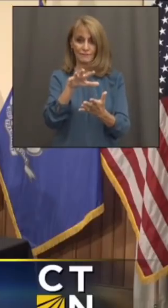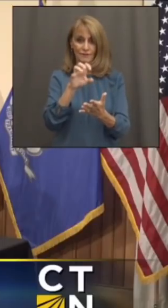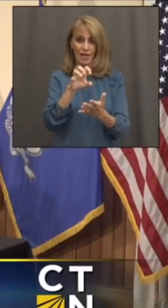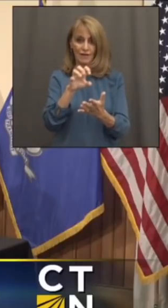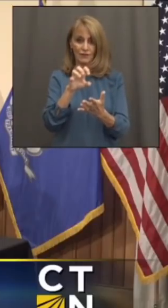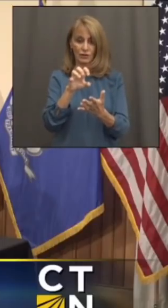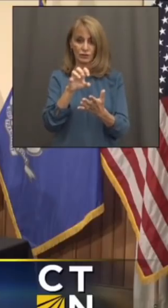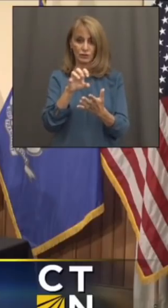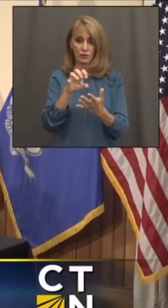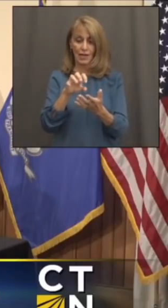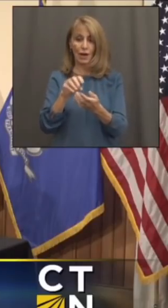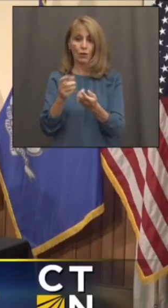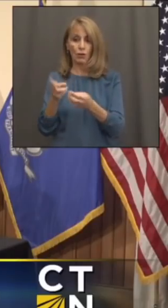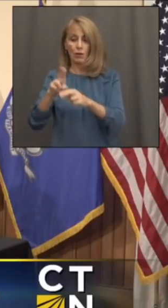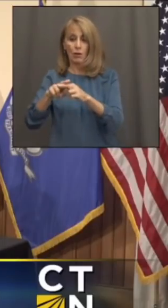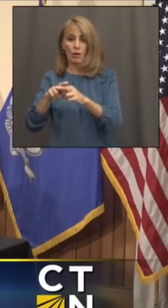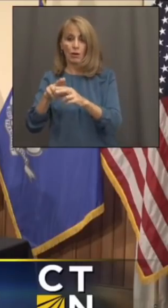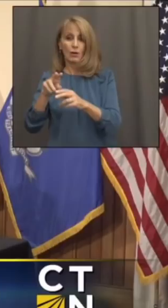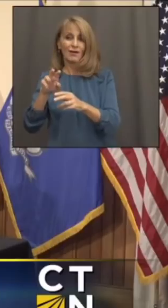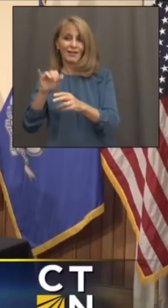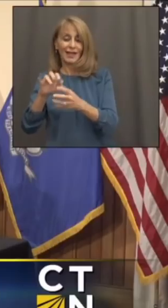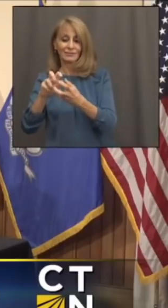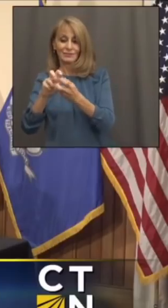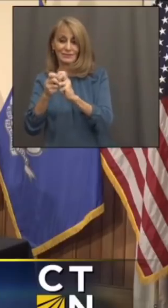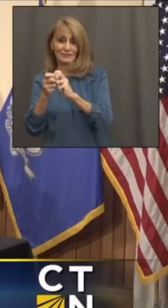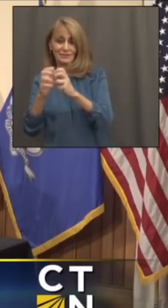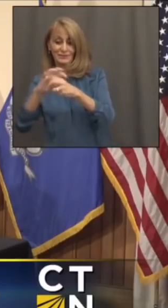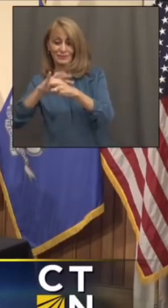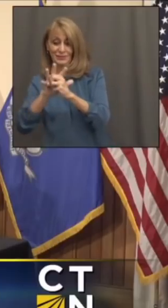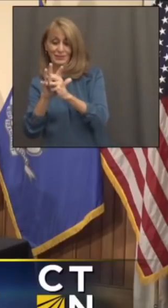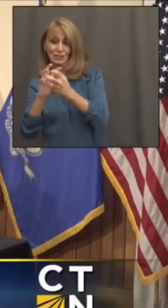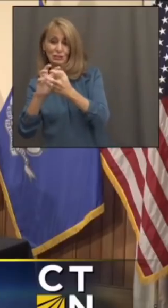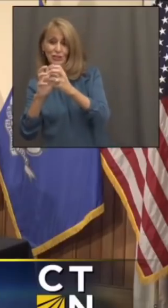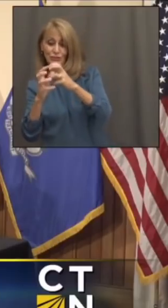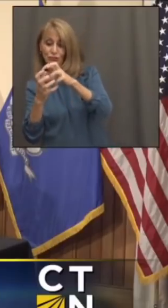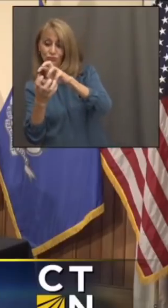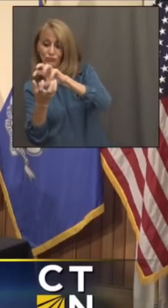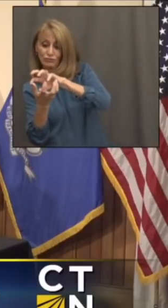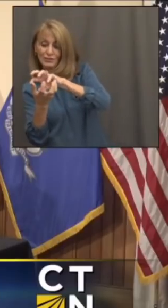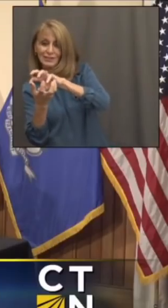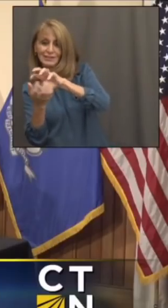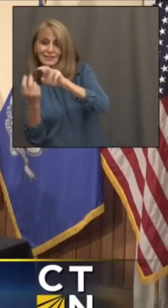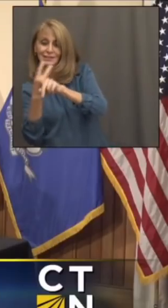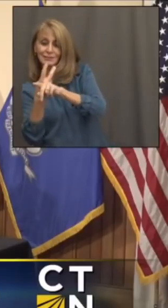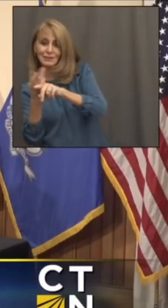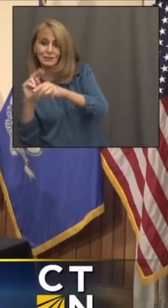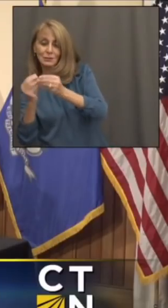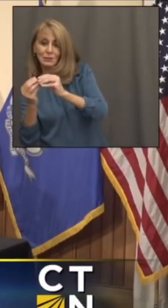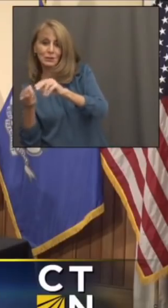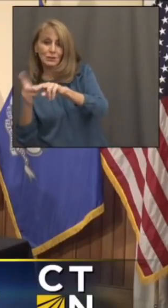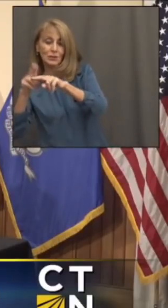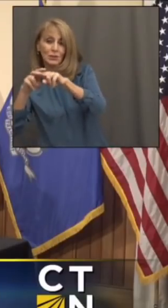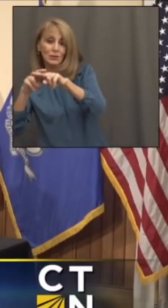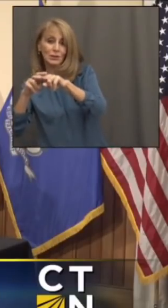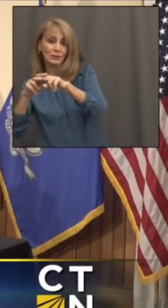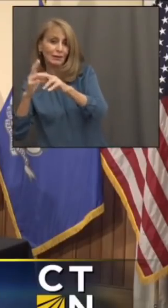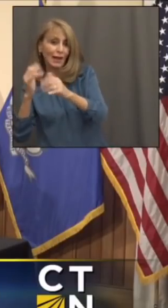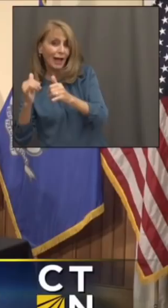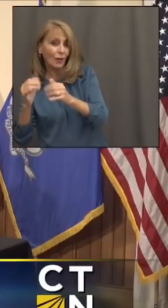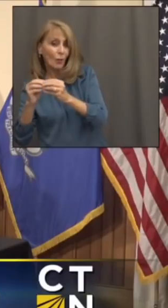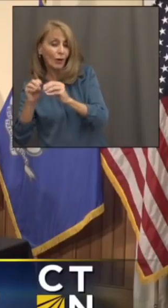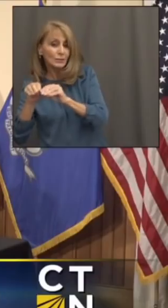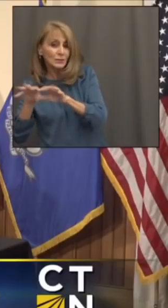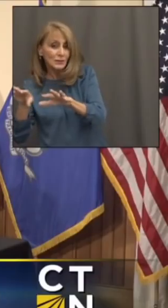4,200, a little more now. The B.1.1.7 looks like it's maybe tripled.